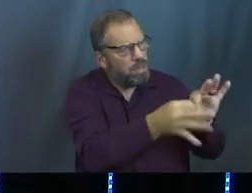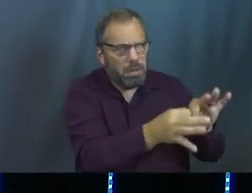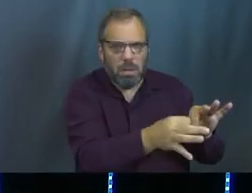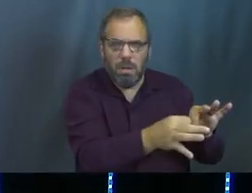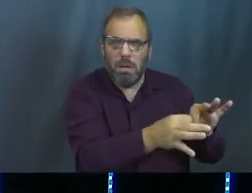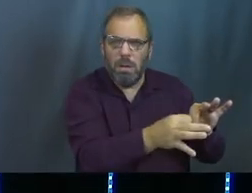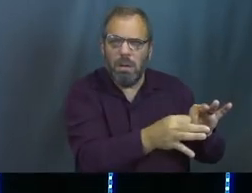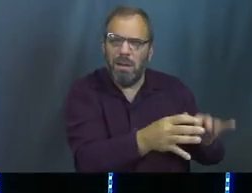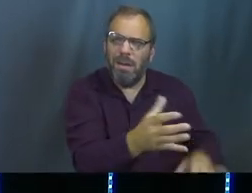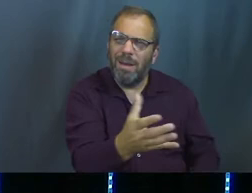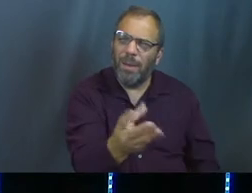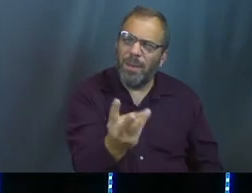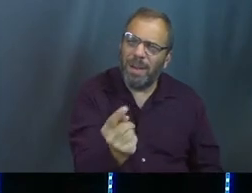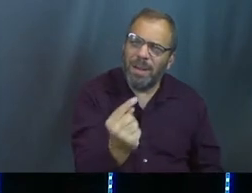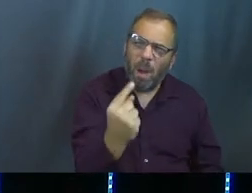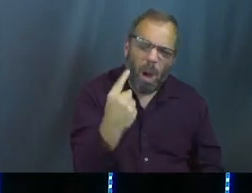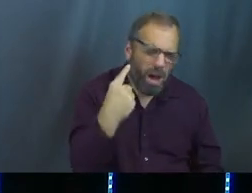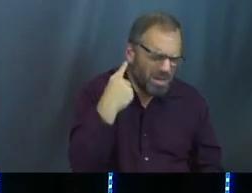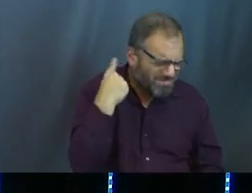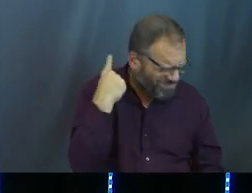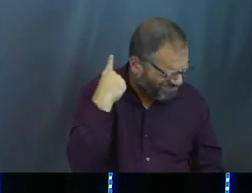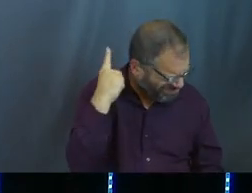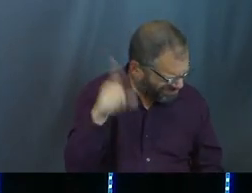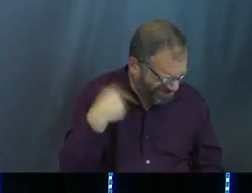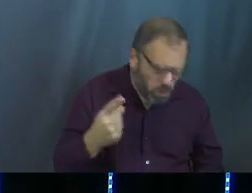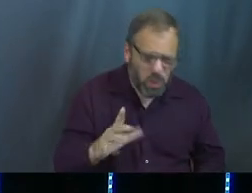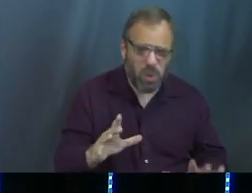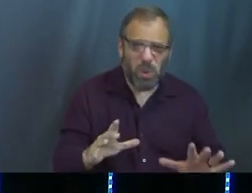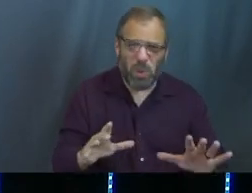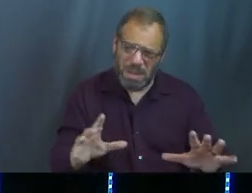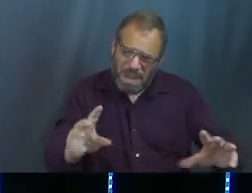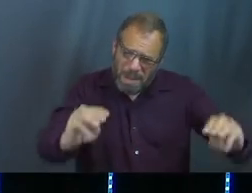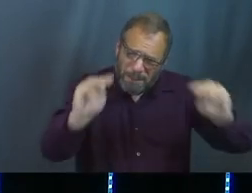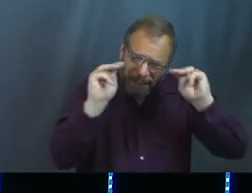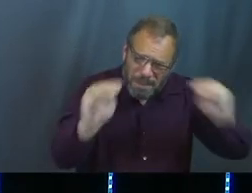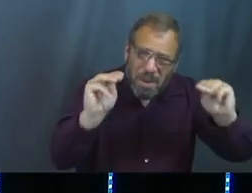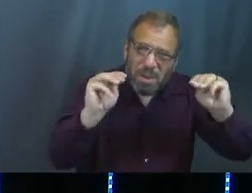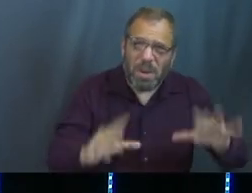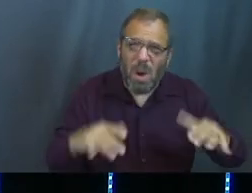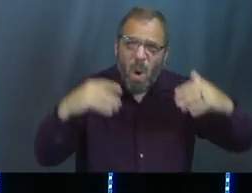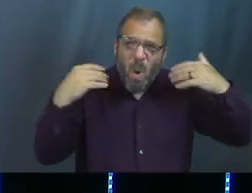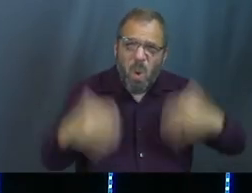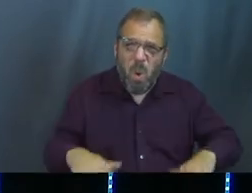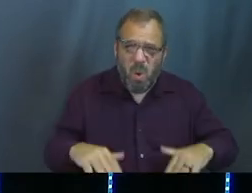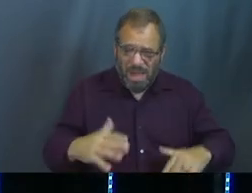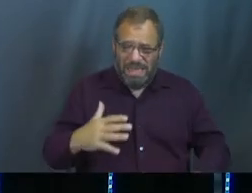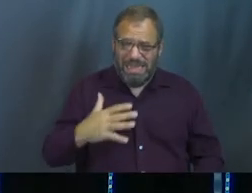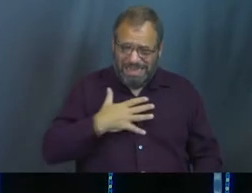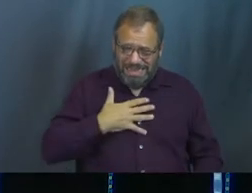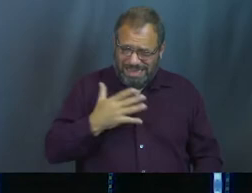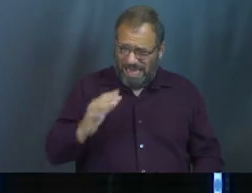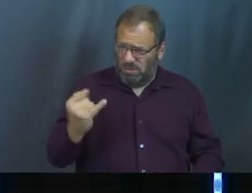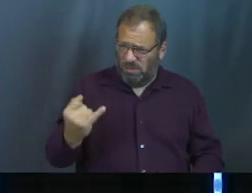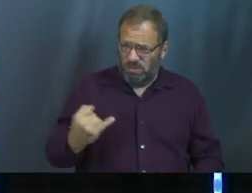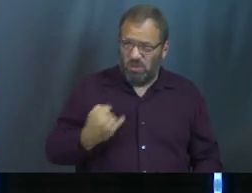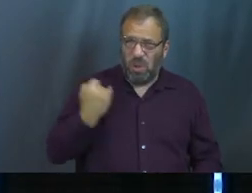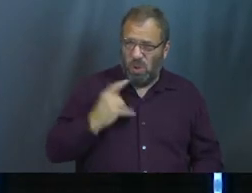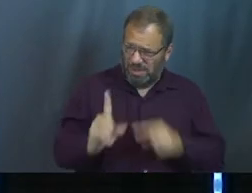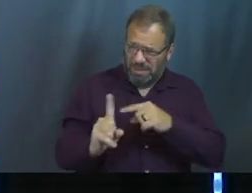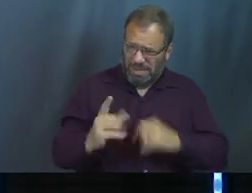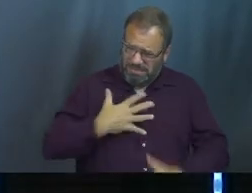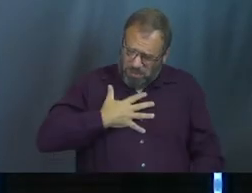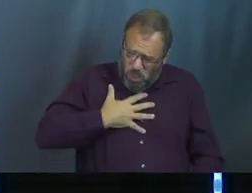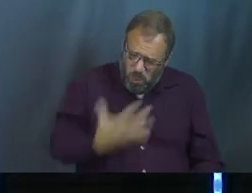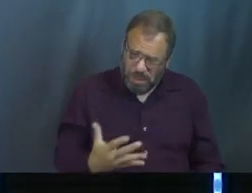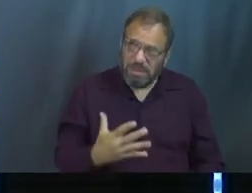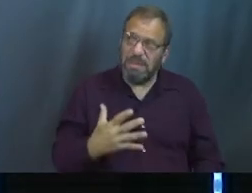That's insane, church. That's miraculous. That's a miracle that he is willing to keep stepping in to